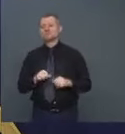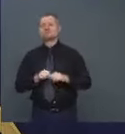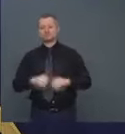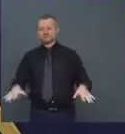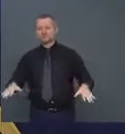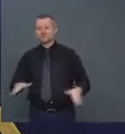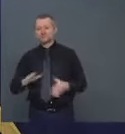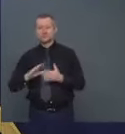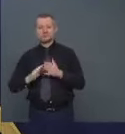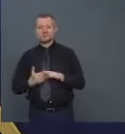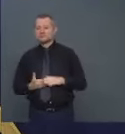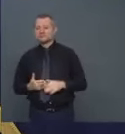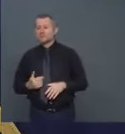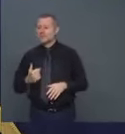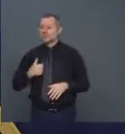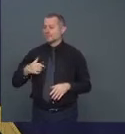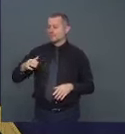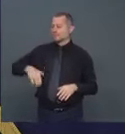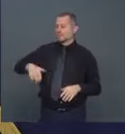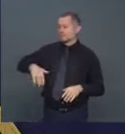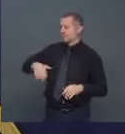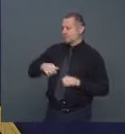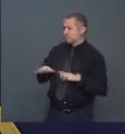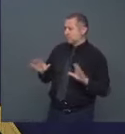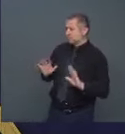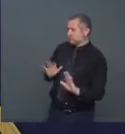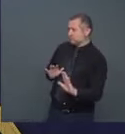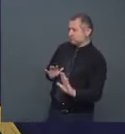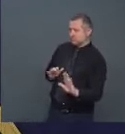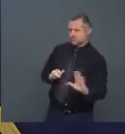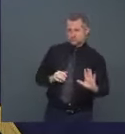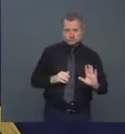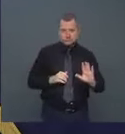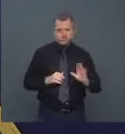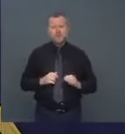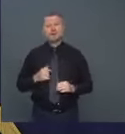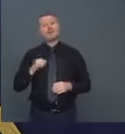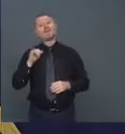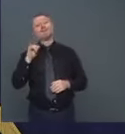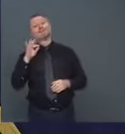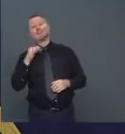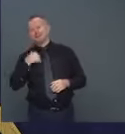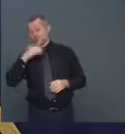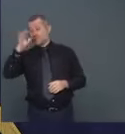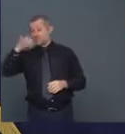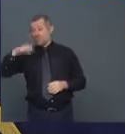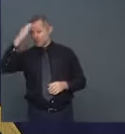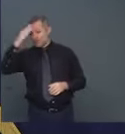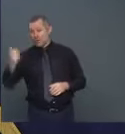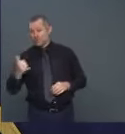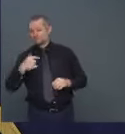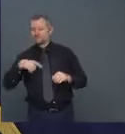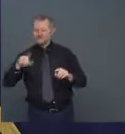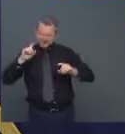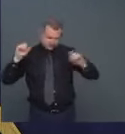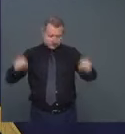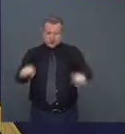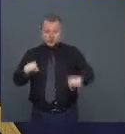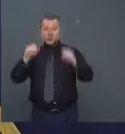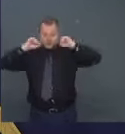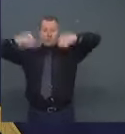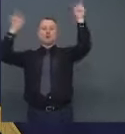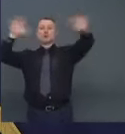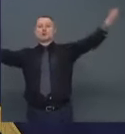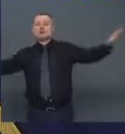We're not there yet. That's why I want people to wake up and attack